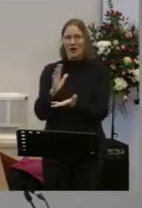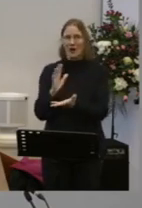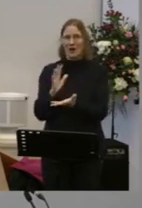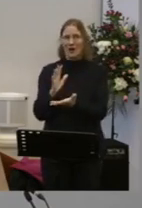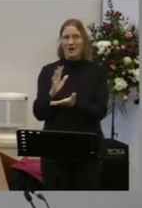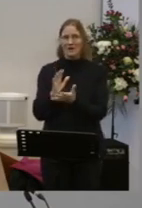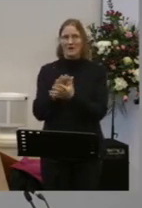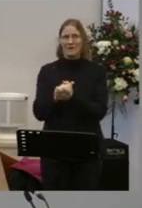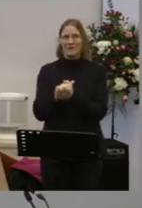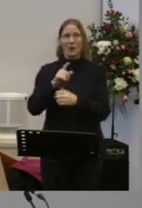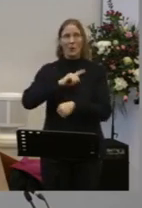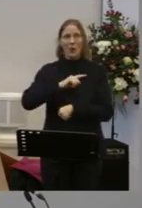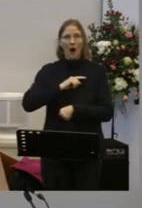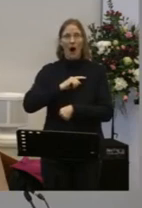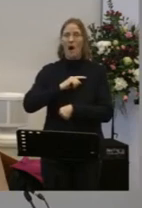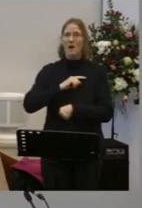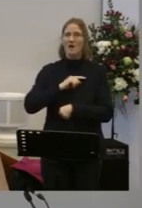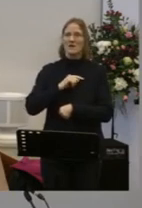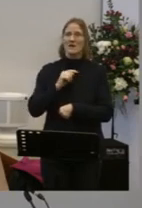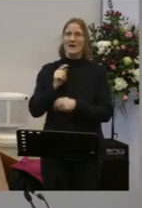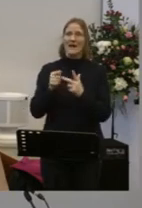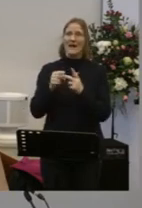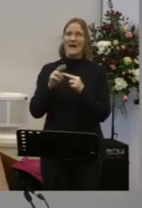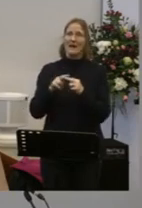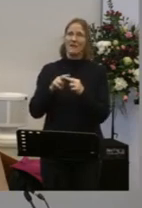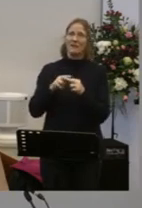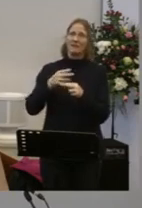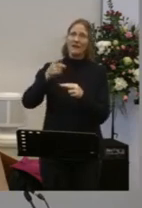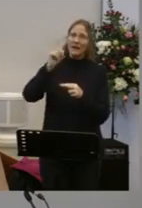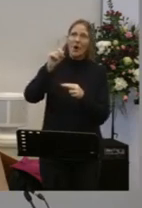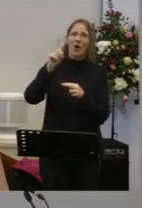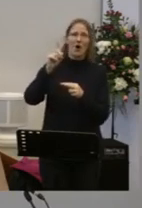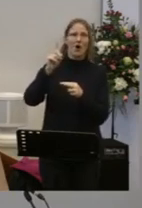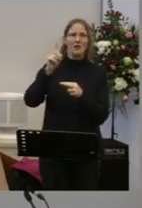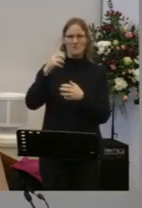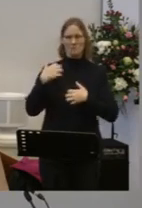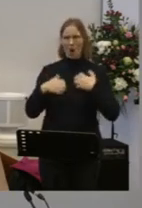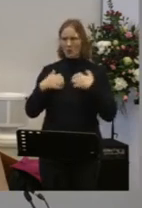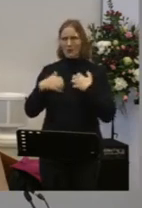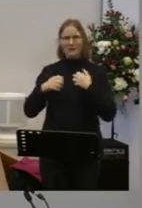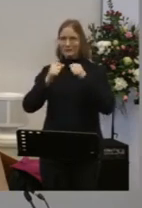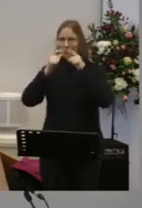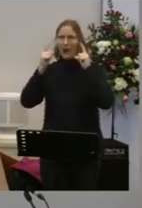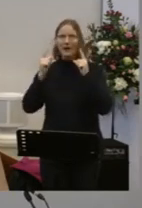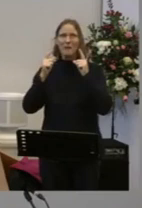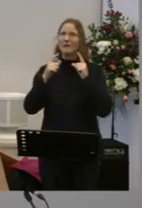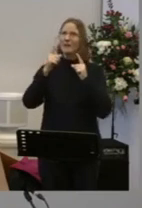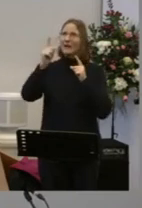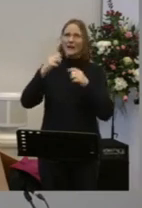When the driving force of your life Is something who will not let you down And isn't that what you want for your neighbours